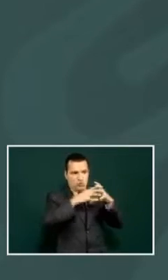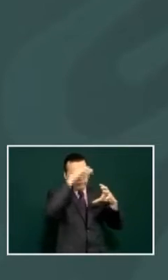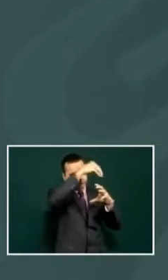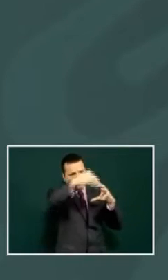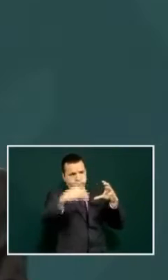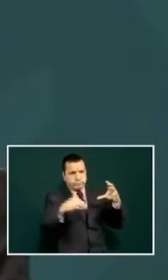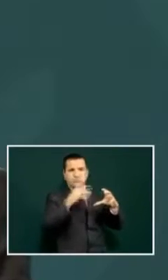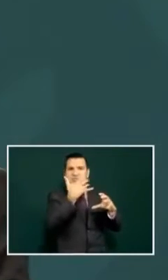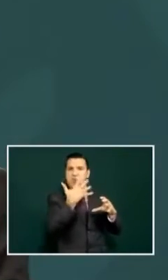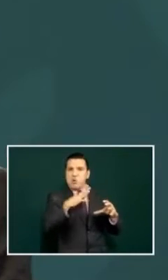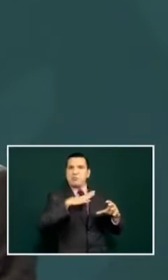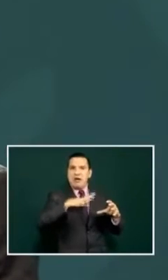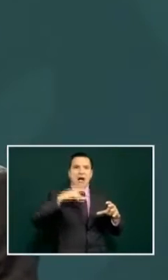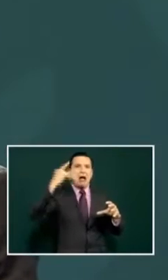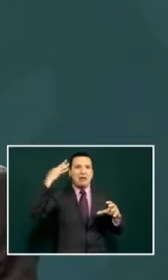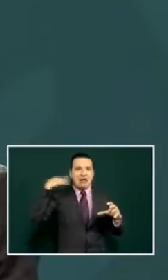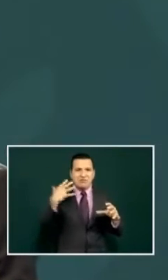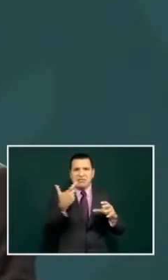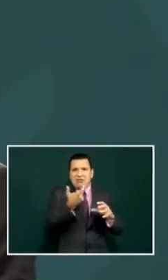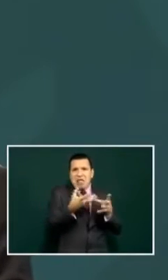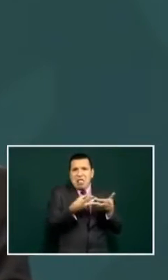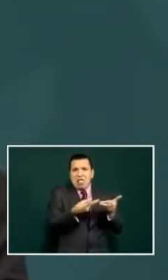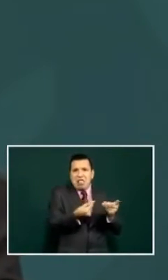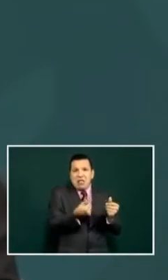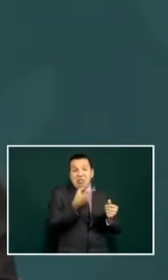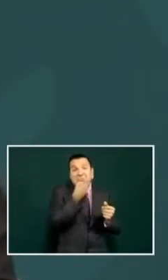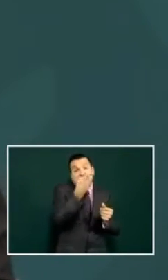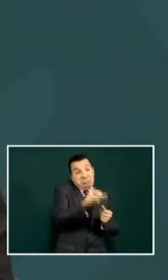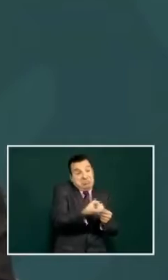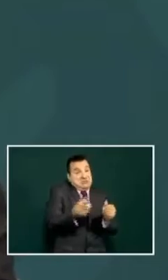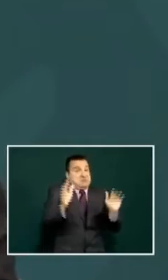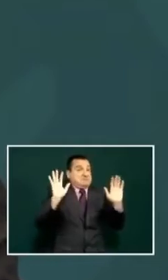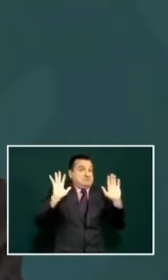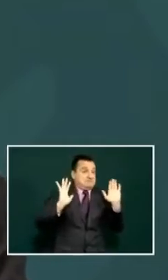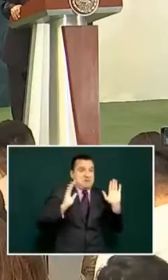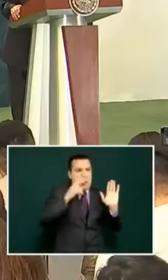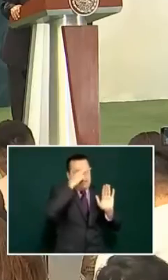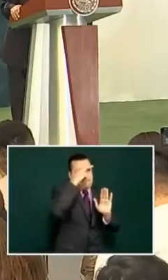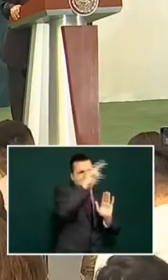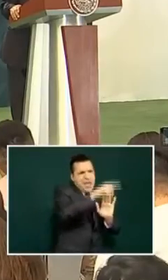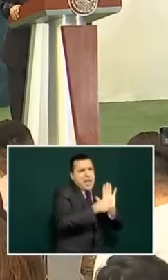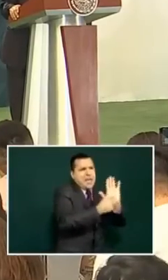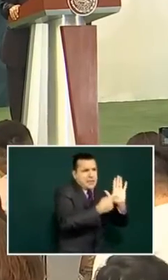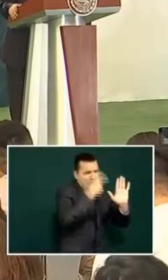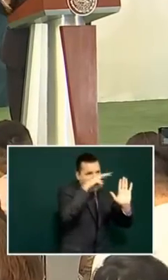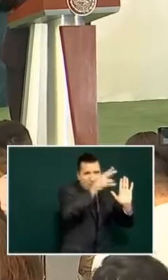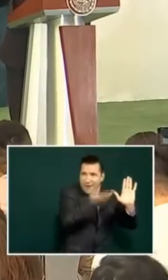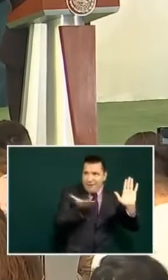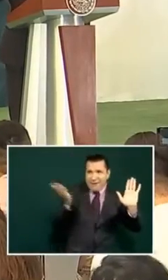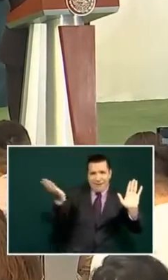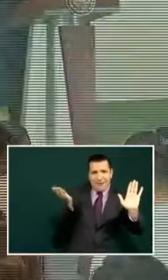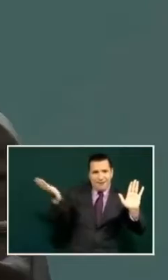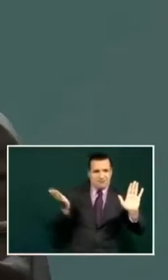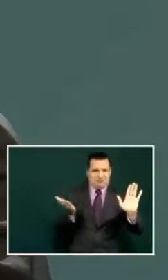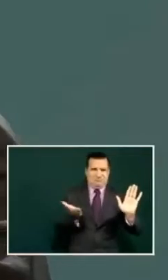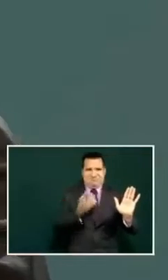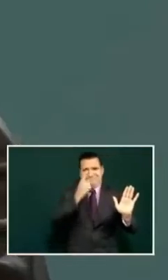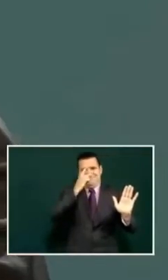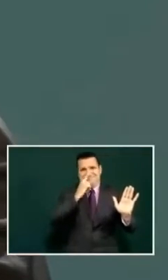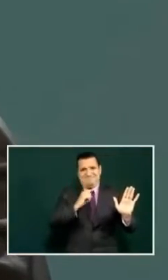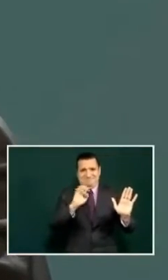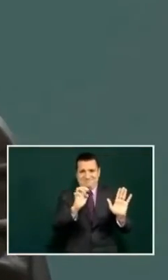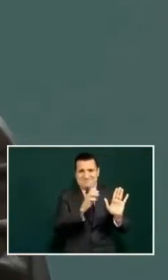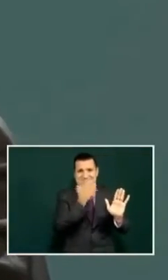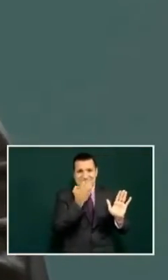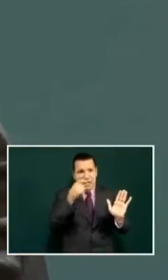places of the world and they said it was supposed to be to promote Mexico neither here